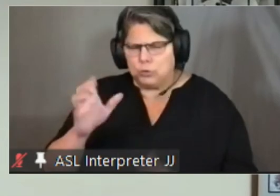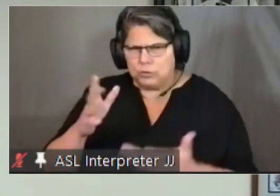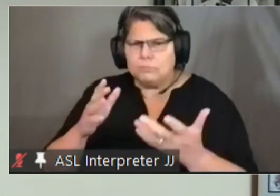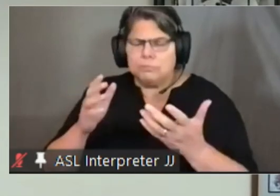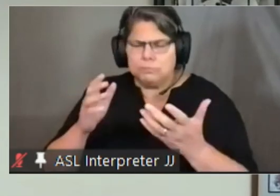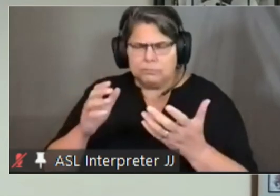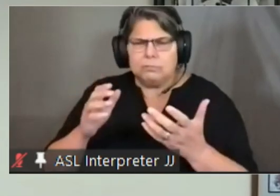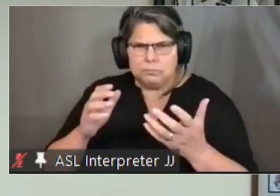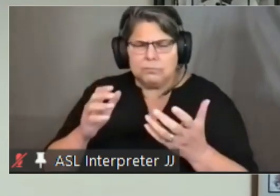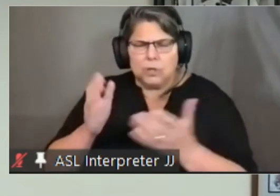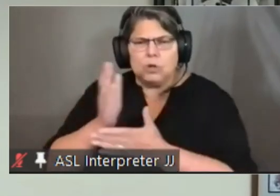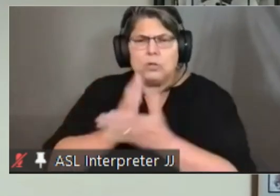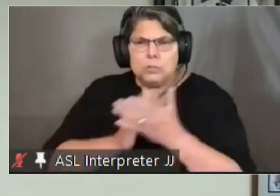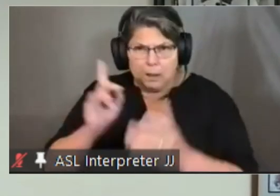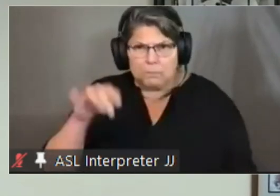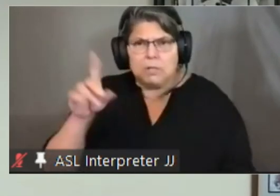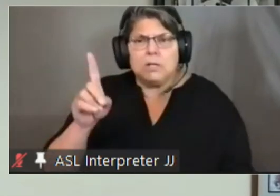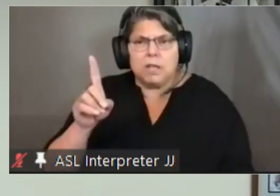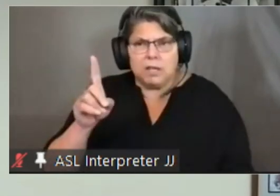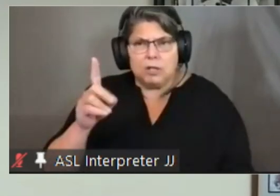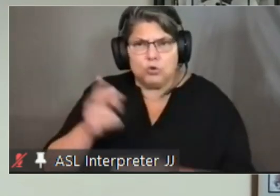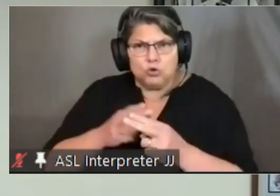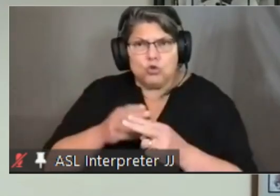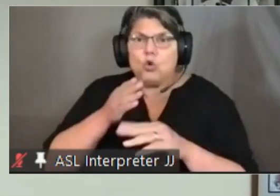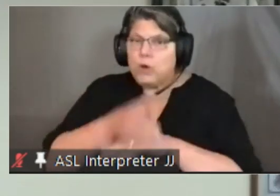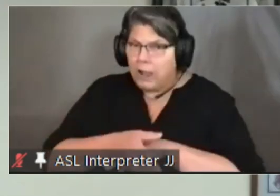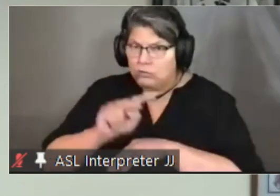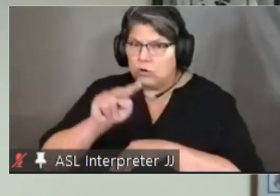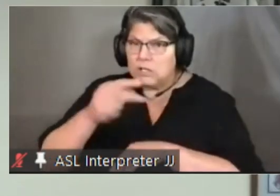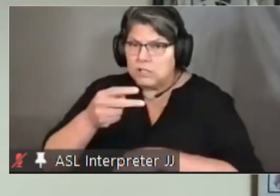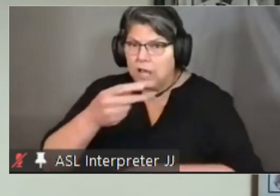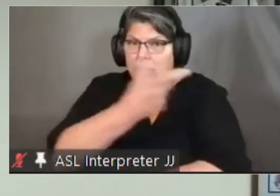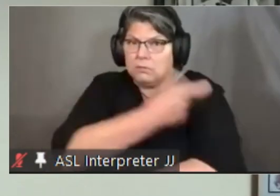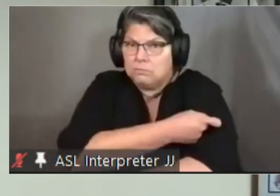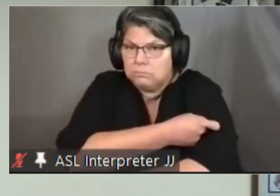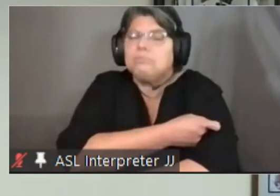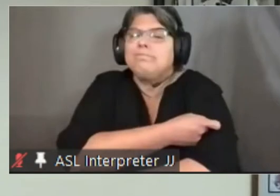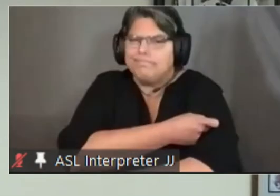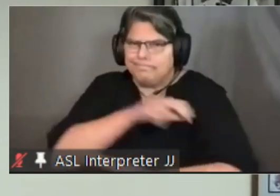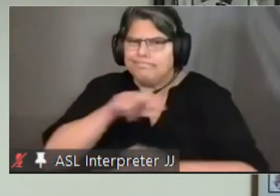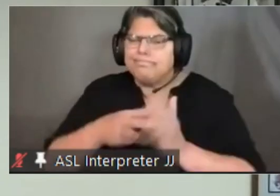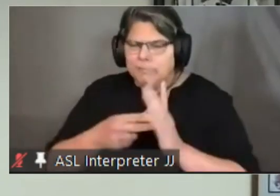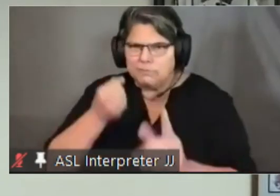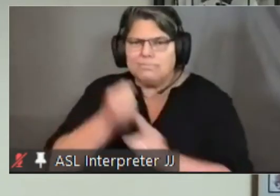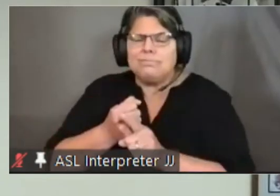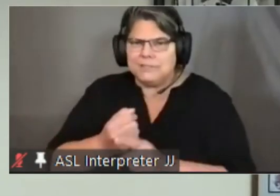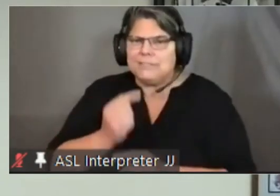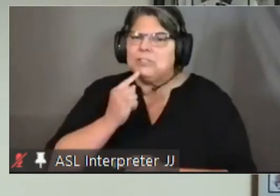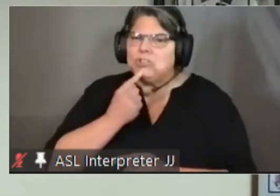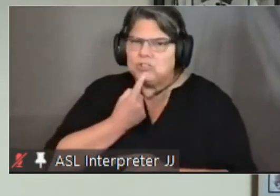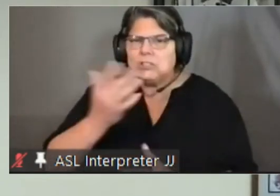and so some of them did actually shortly after their second dose uh wind up with severe illness yes